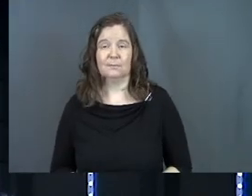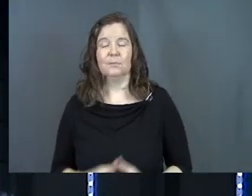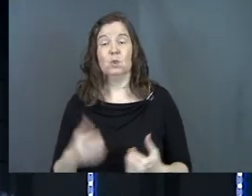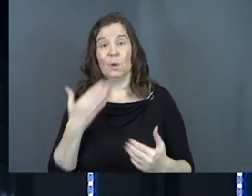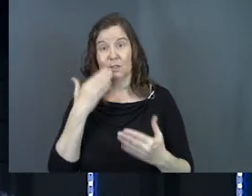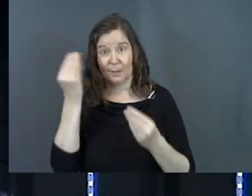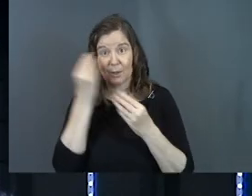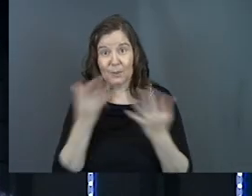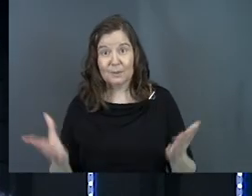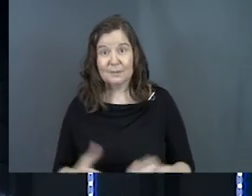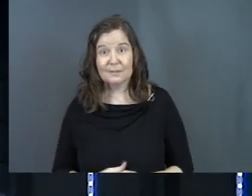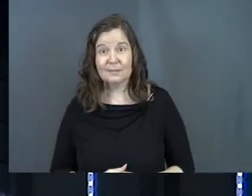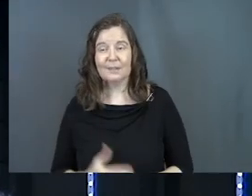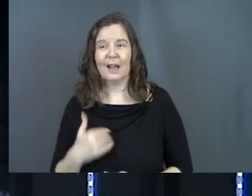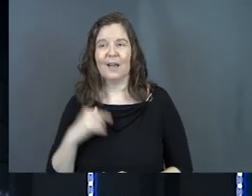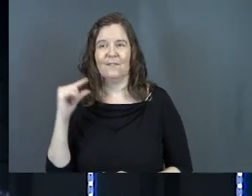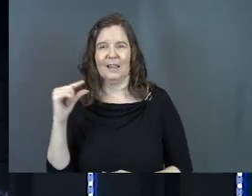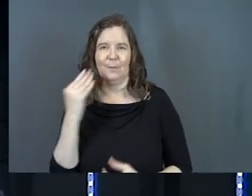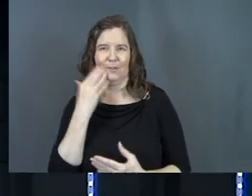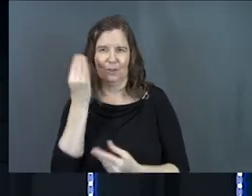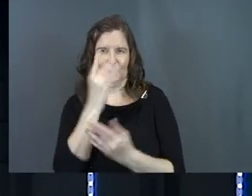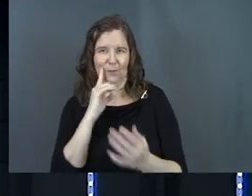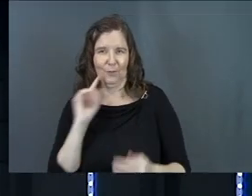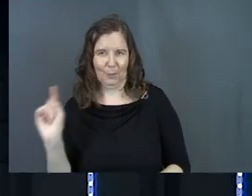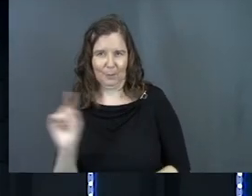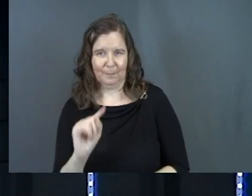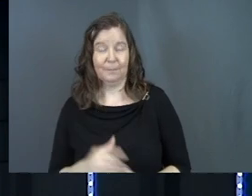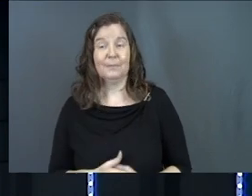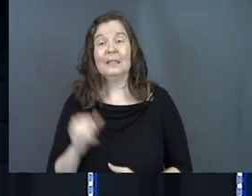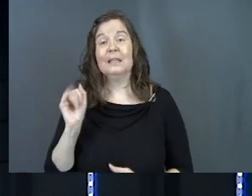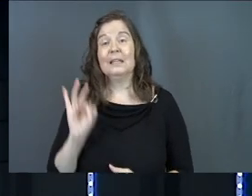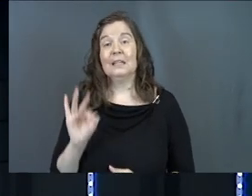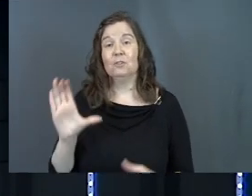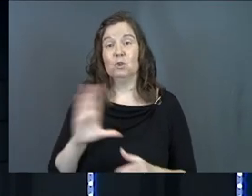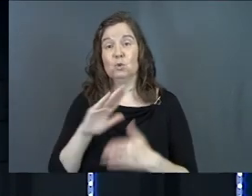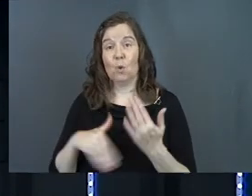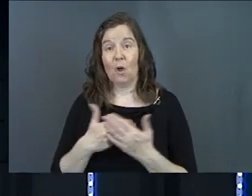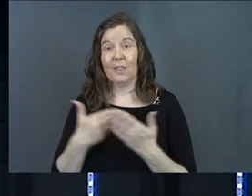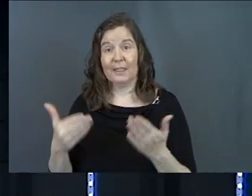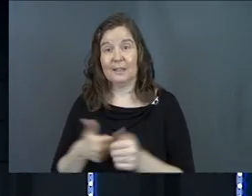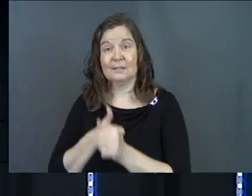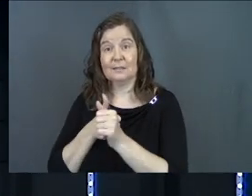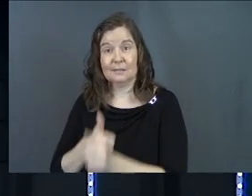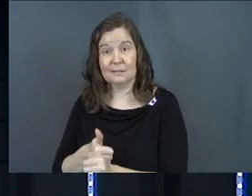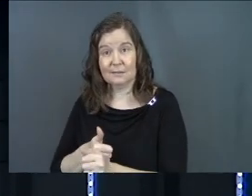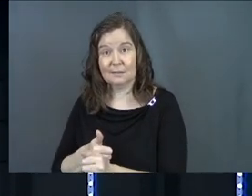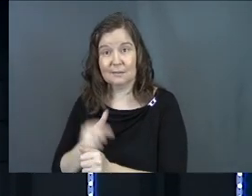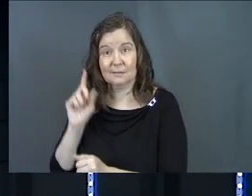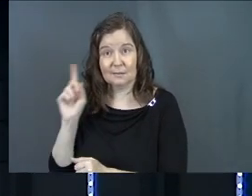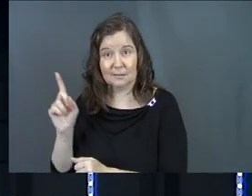You want some good news? I got a little bit of good news for you. If you do all these things,